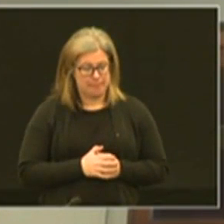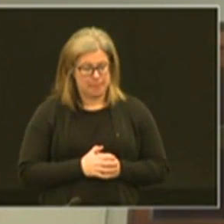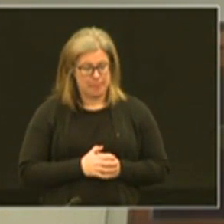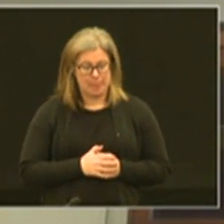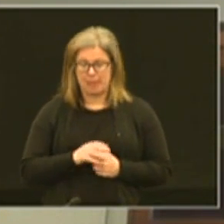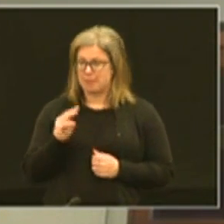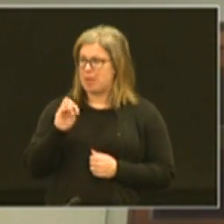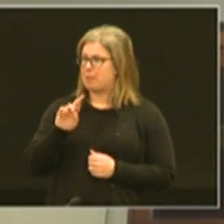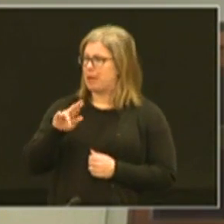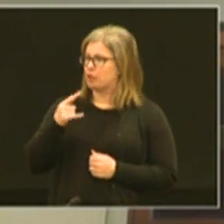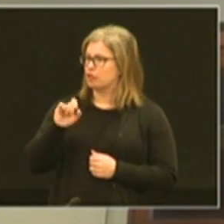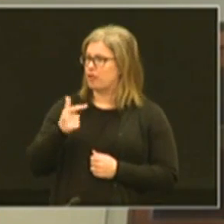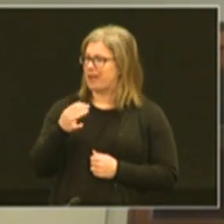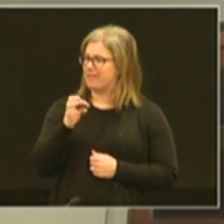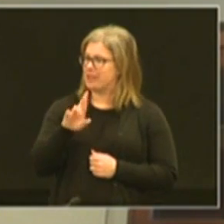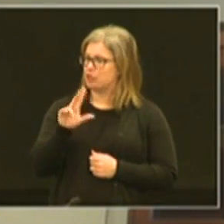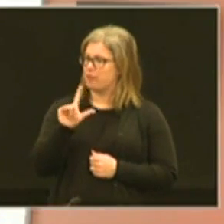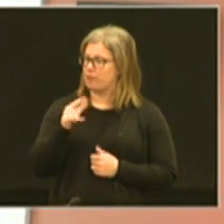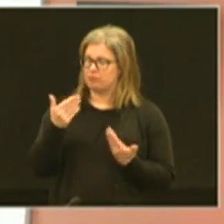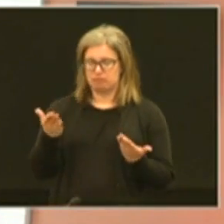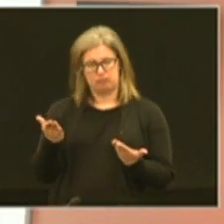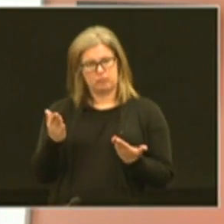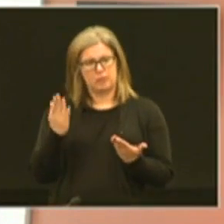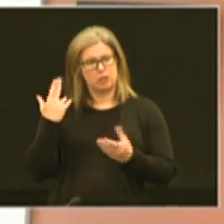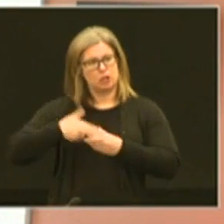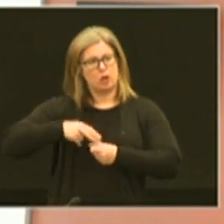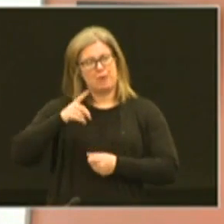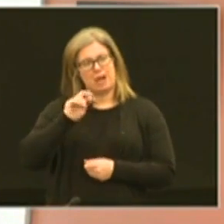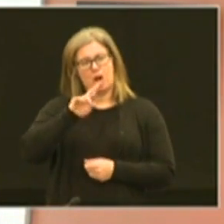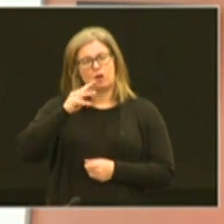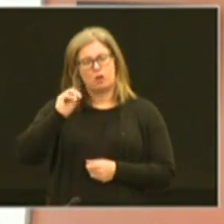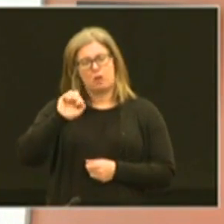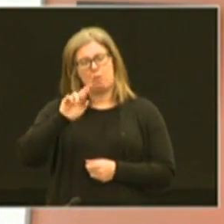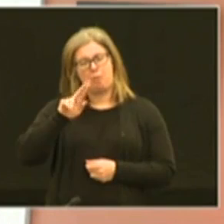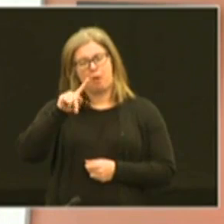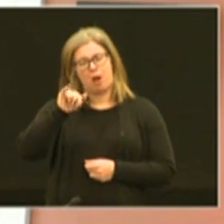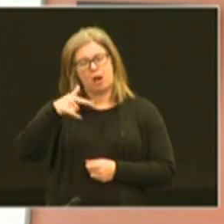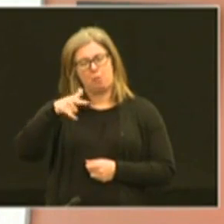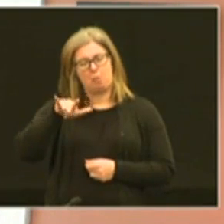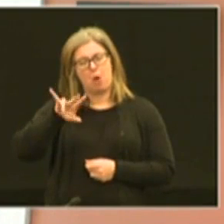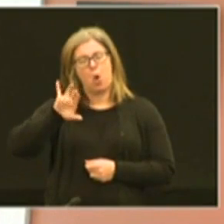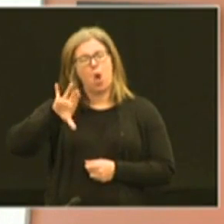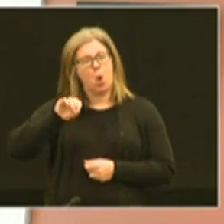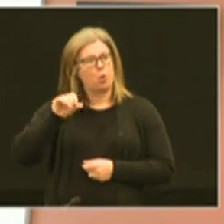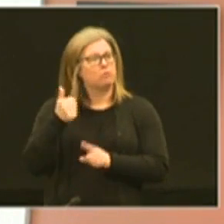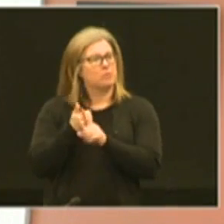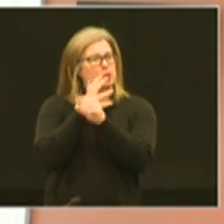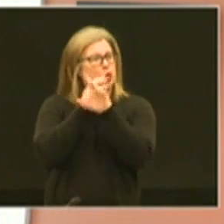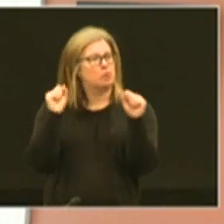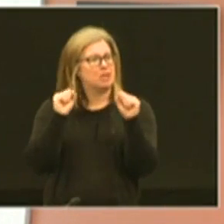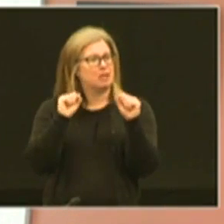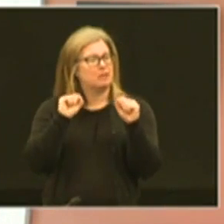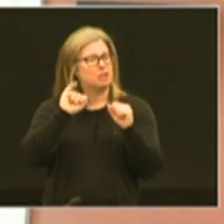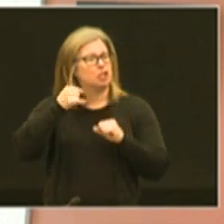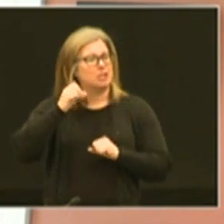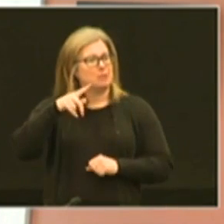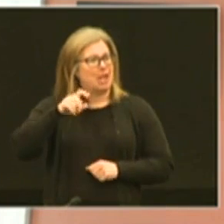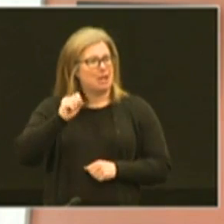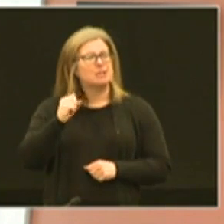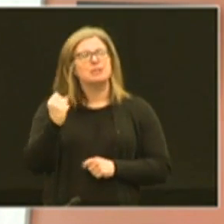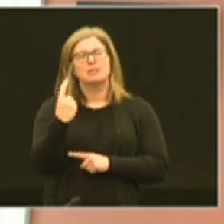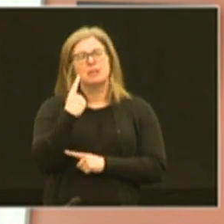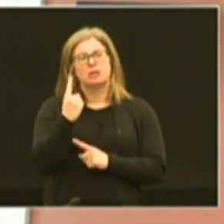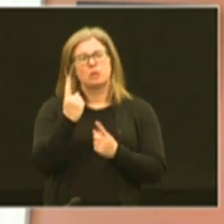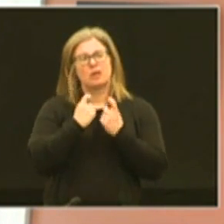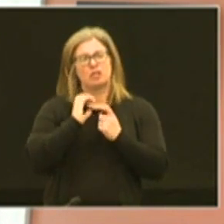I'm Mayor Greg Fisher of Louisville and this is joined by Dr. Marty Polio superintendent of Jefferson County Public Schools feel free to send your